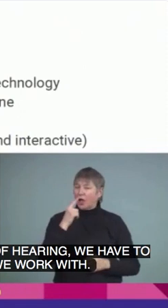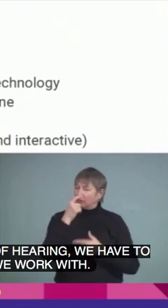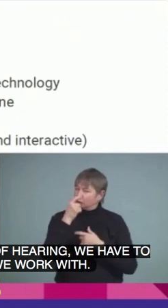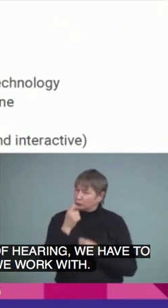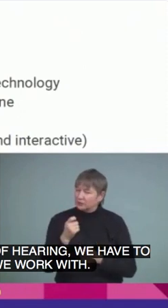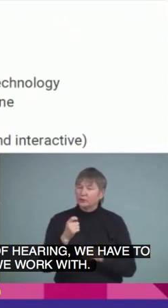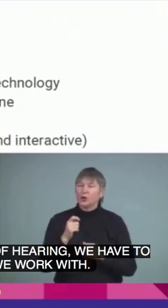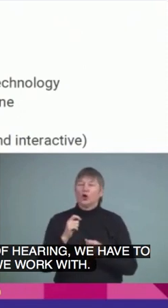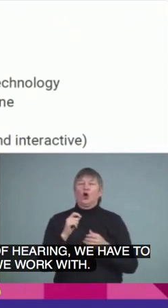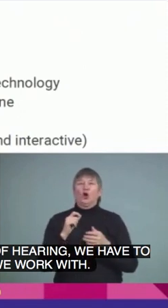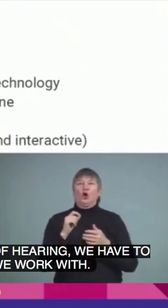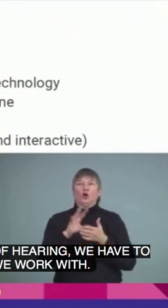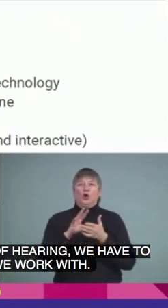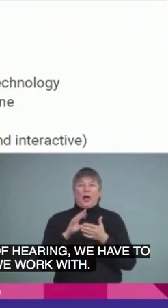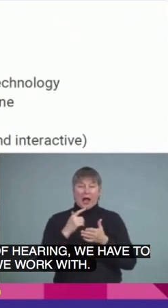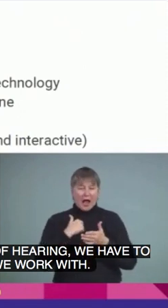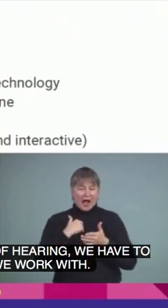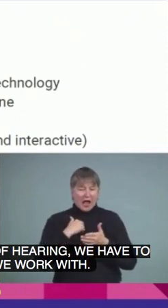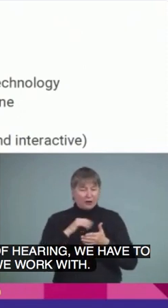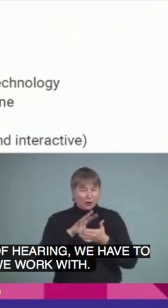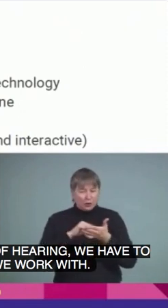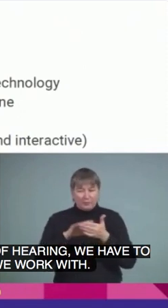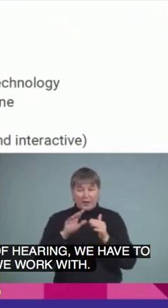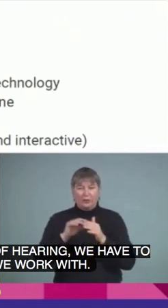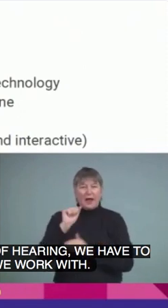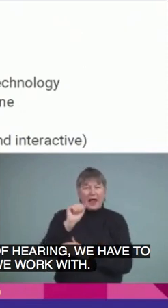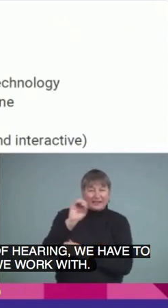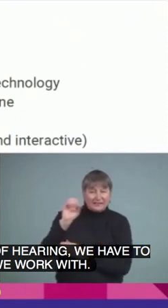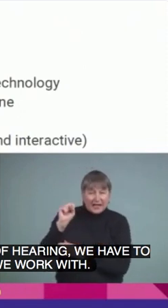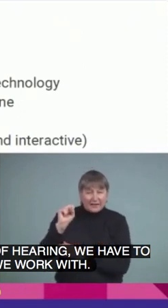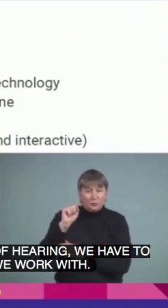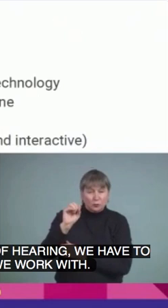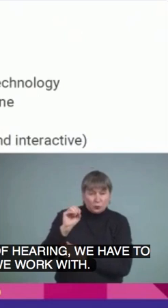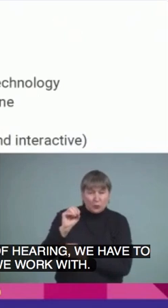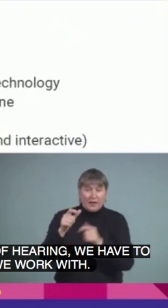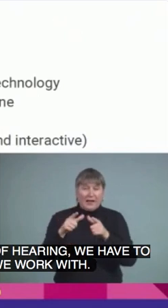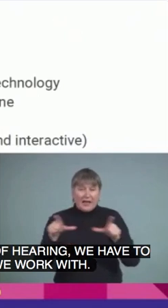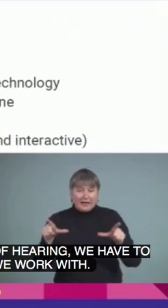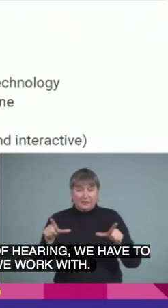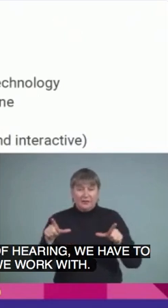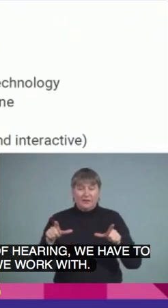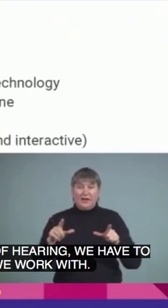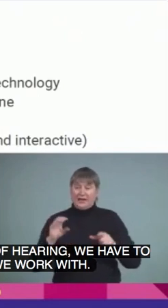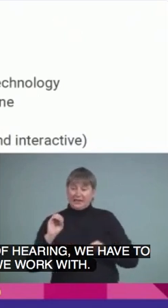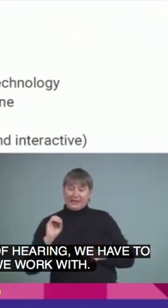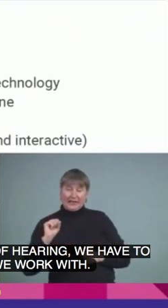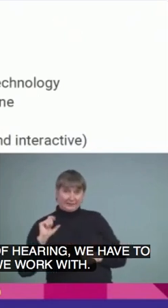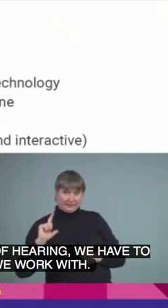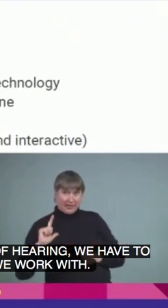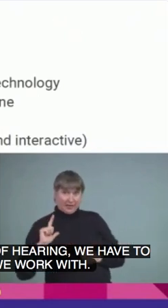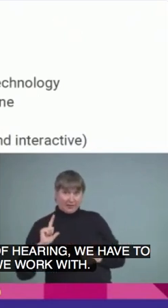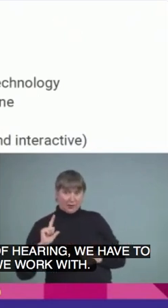access to language and how we call it in the ESL world,